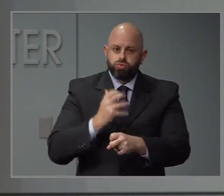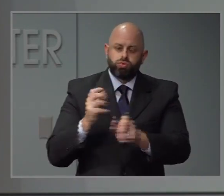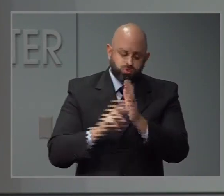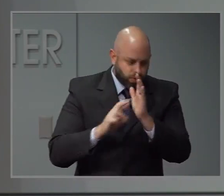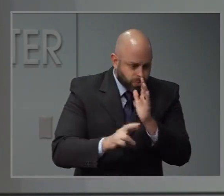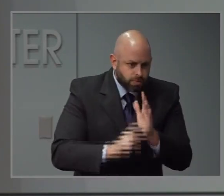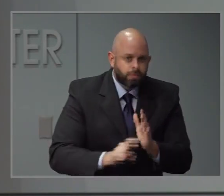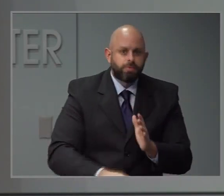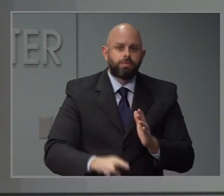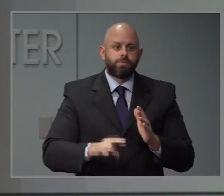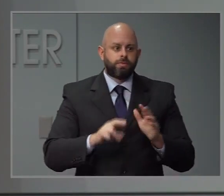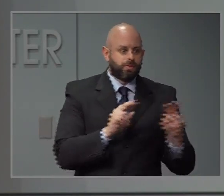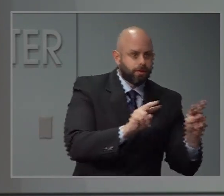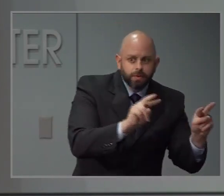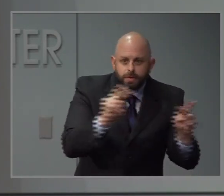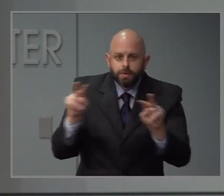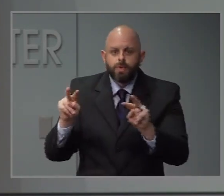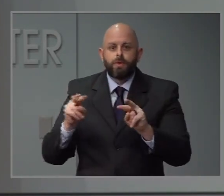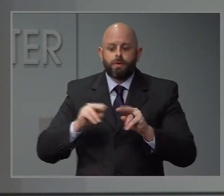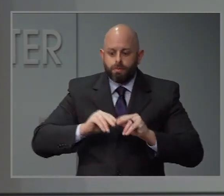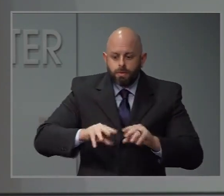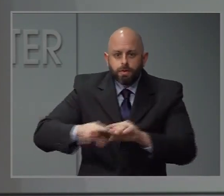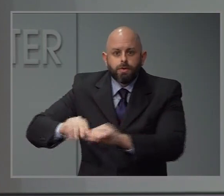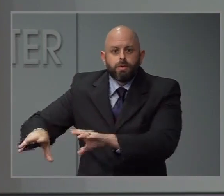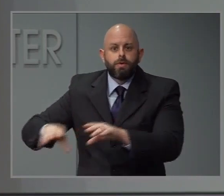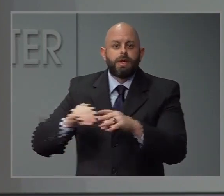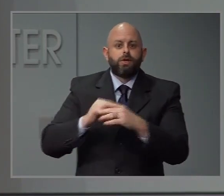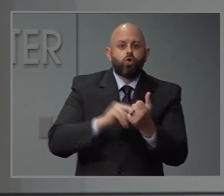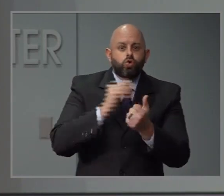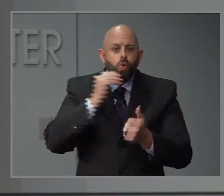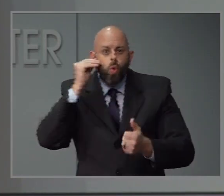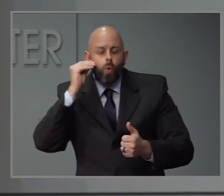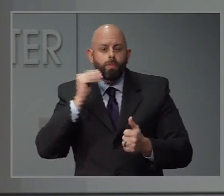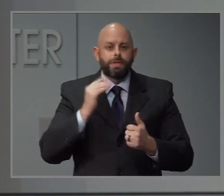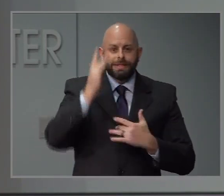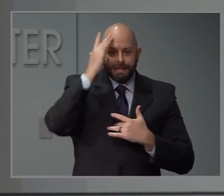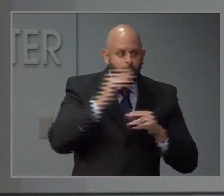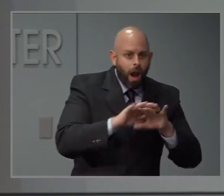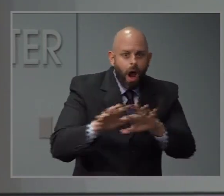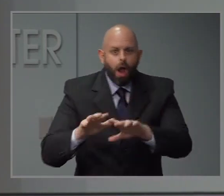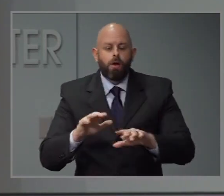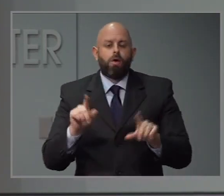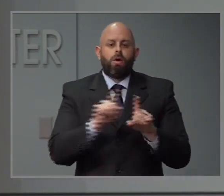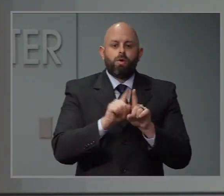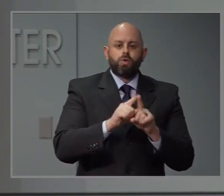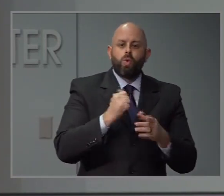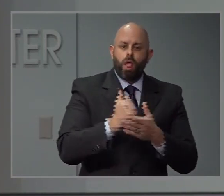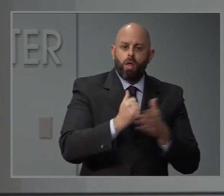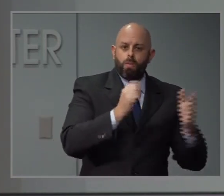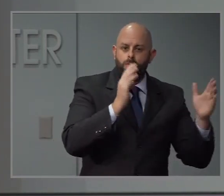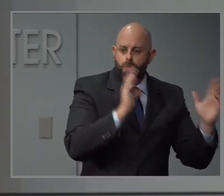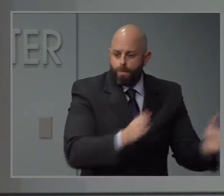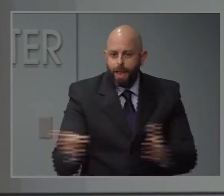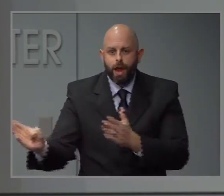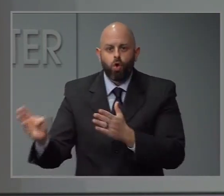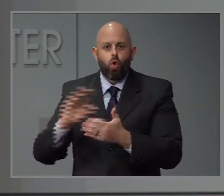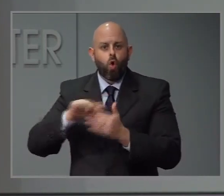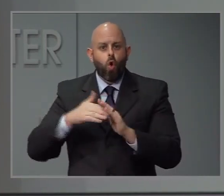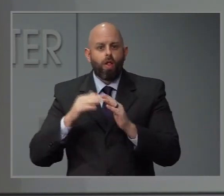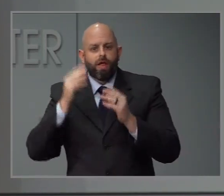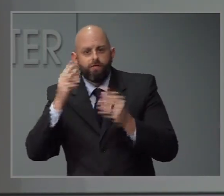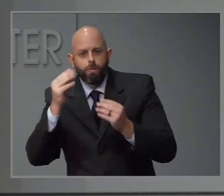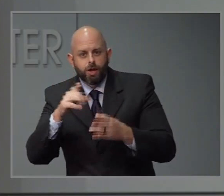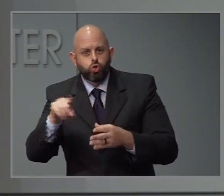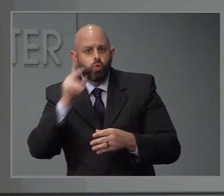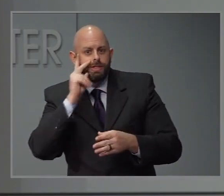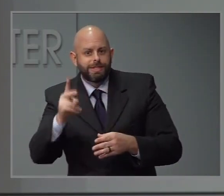outbreaks in long-term care facilities or correctional facilities, but to prepare all of the data that you